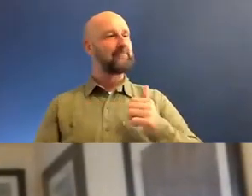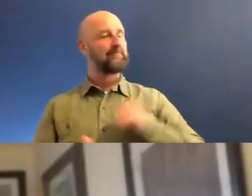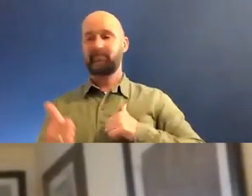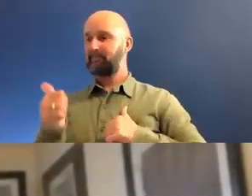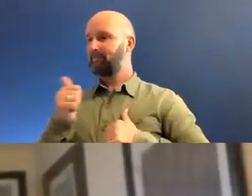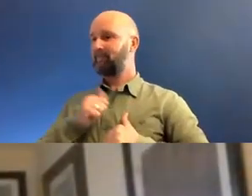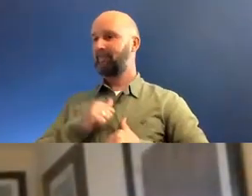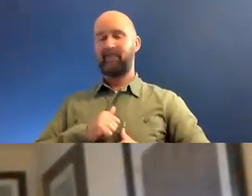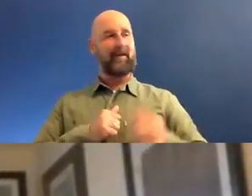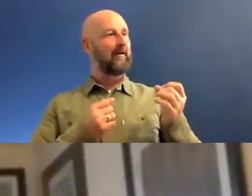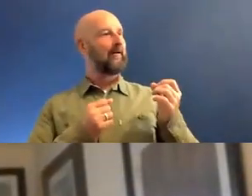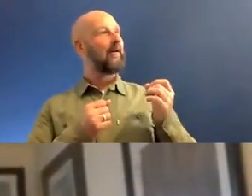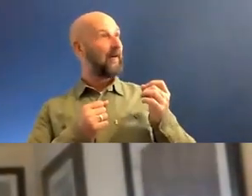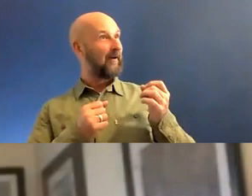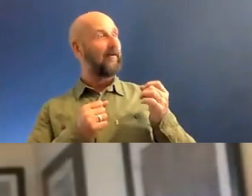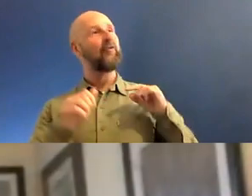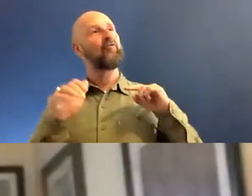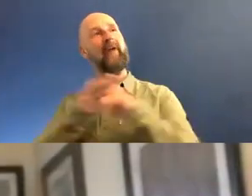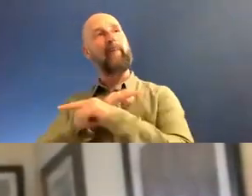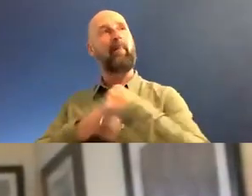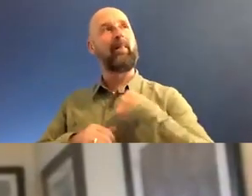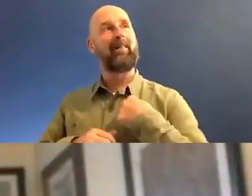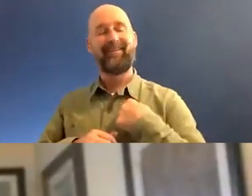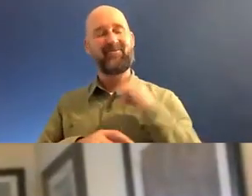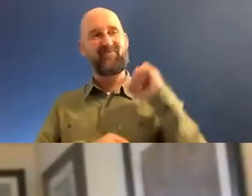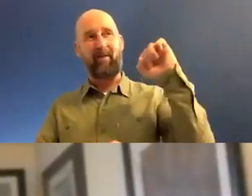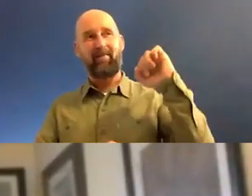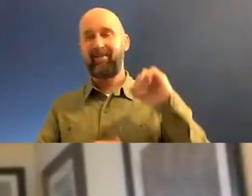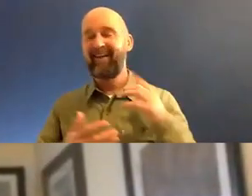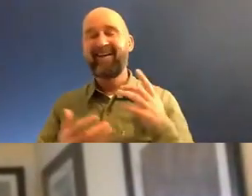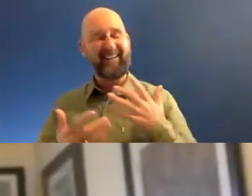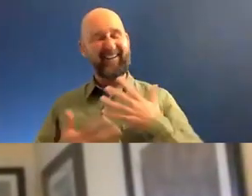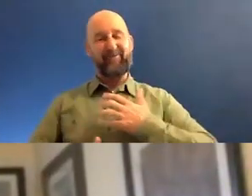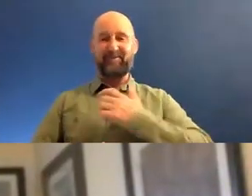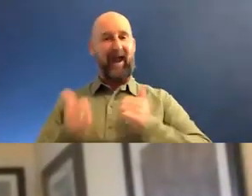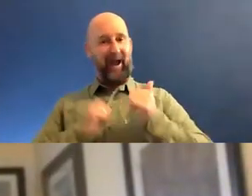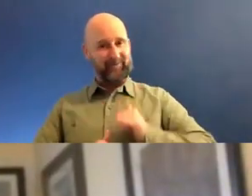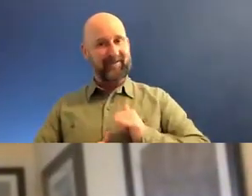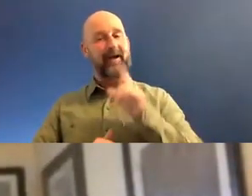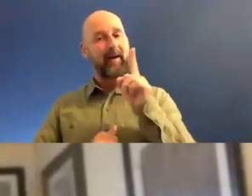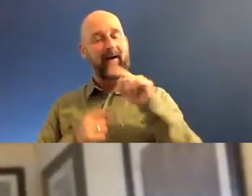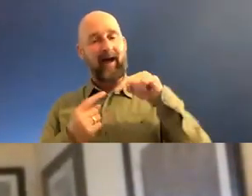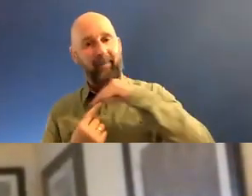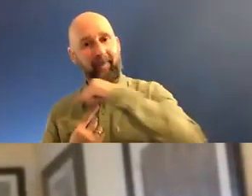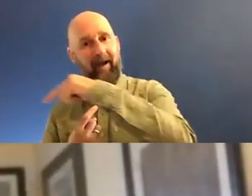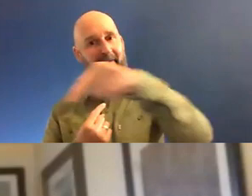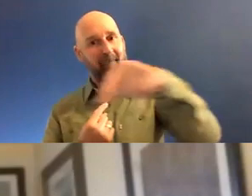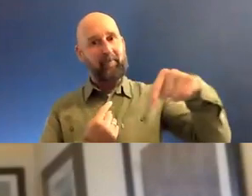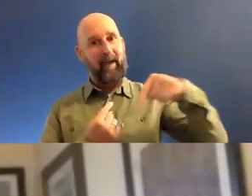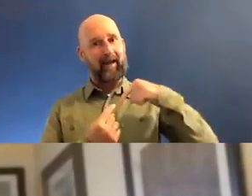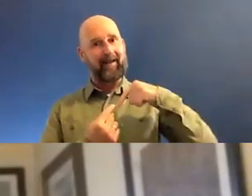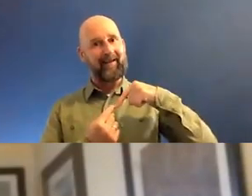And it was just like, it was like, oh yeah, I do think differently. So when I came back, I, I wanted to really explore and bring,